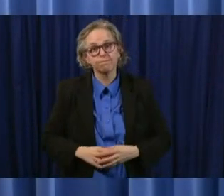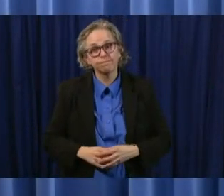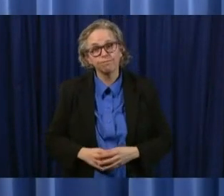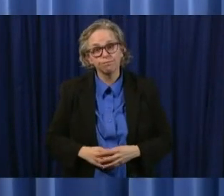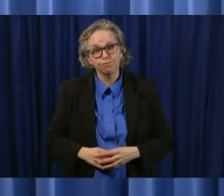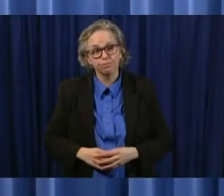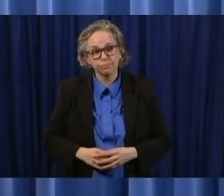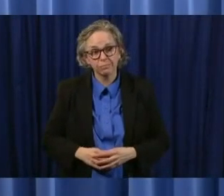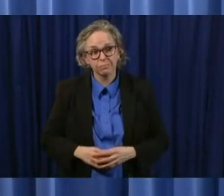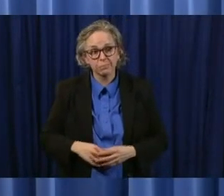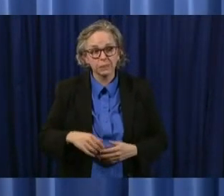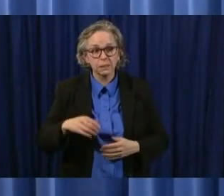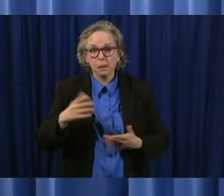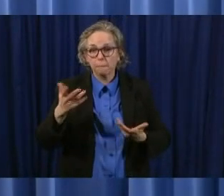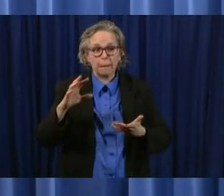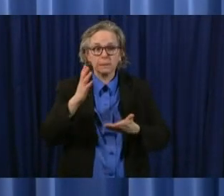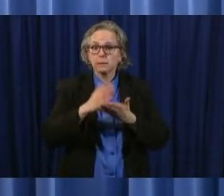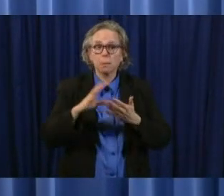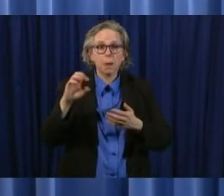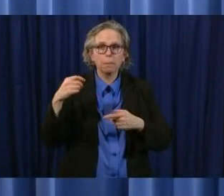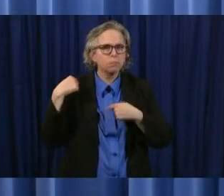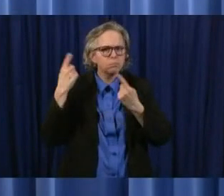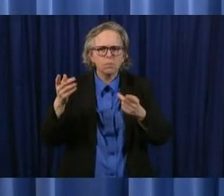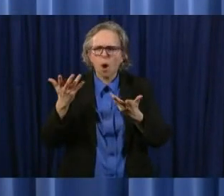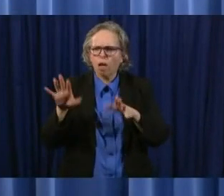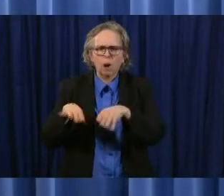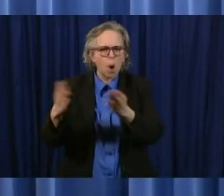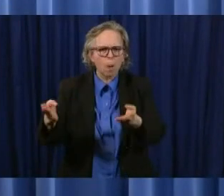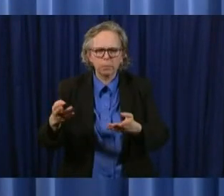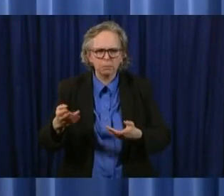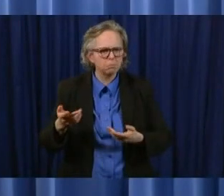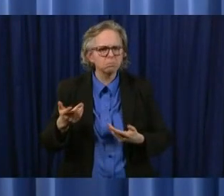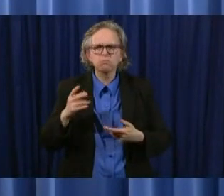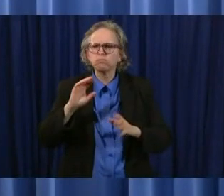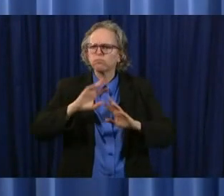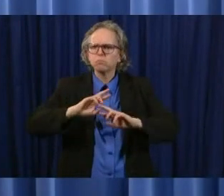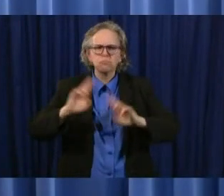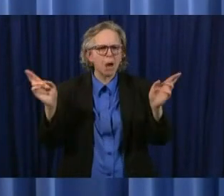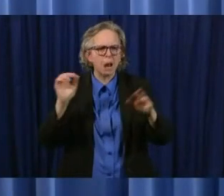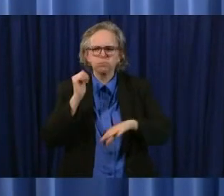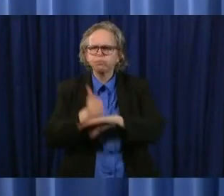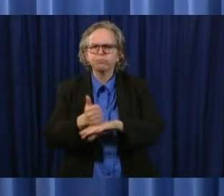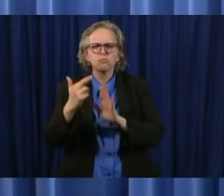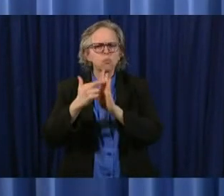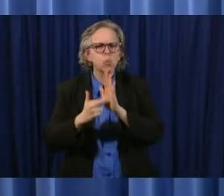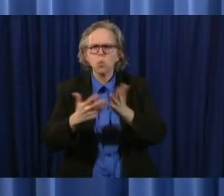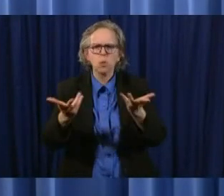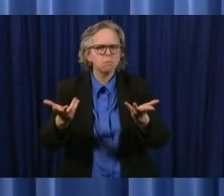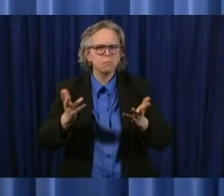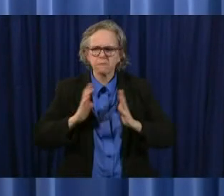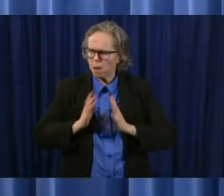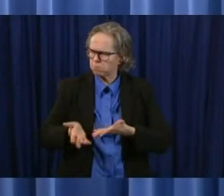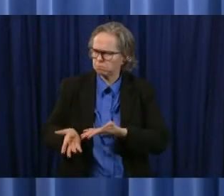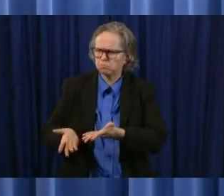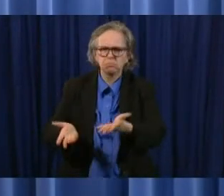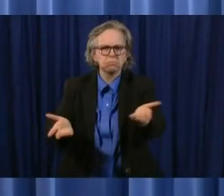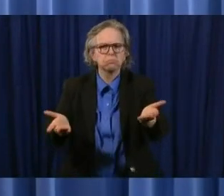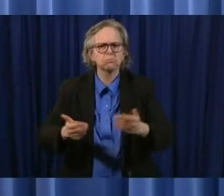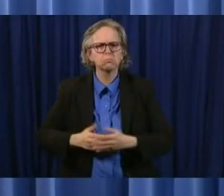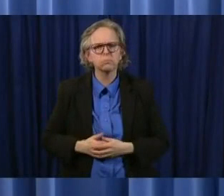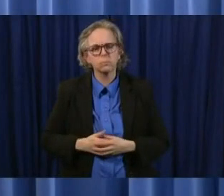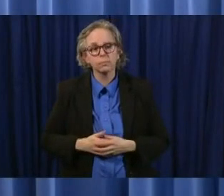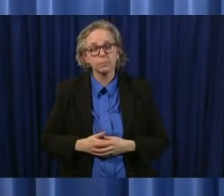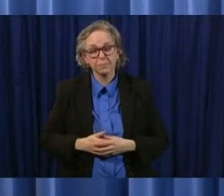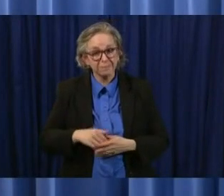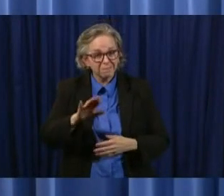process that that have that uh in place is my understanding uh and again this the recommendation came came from the business